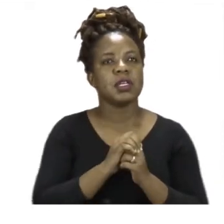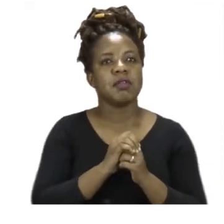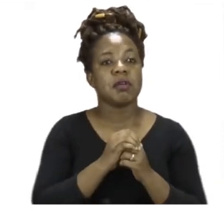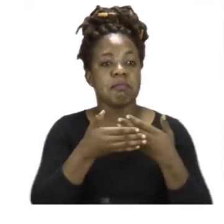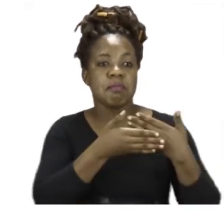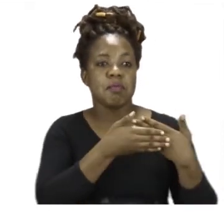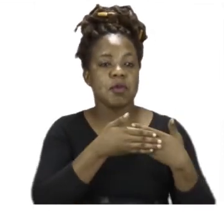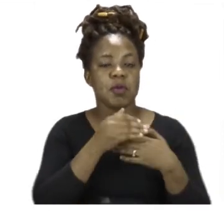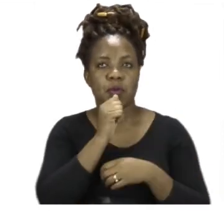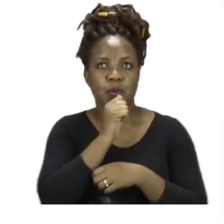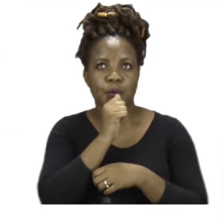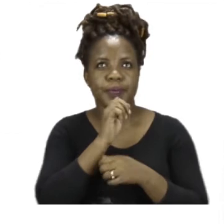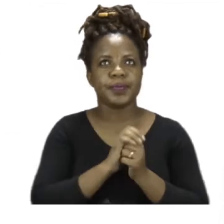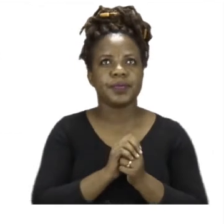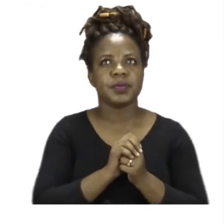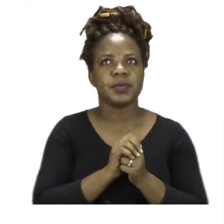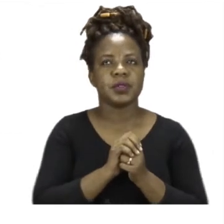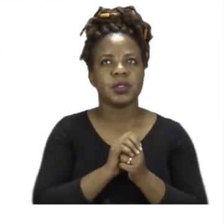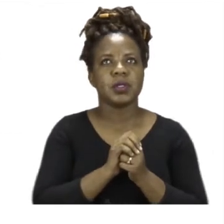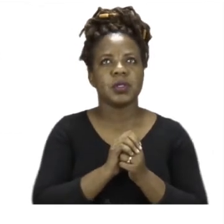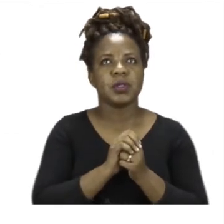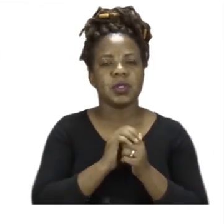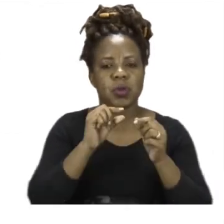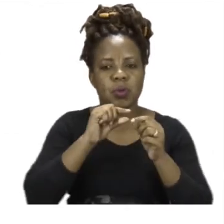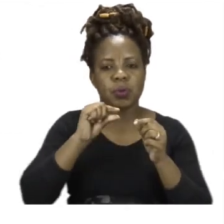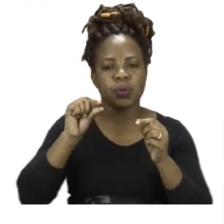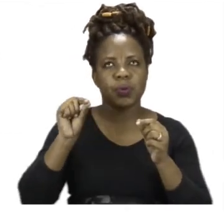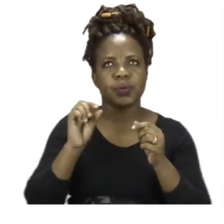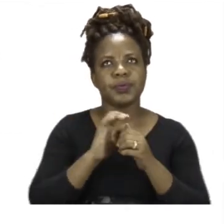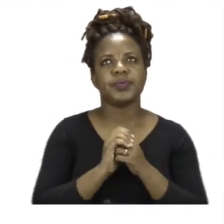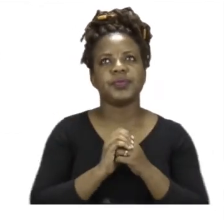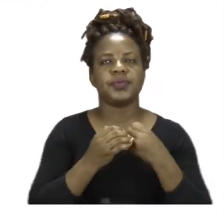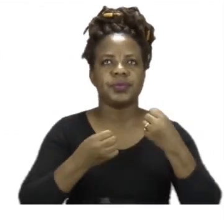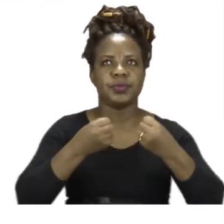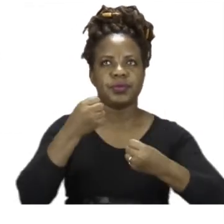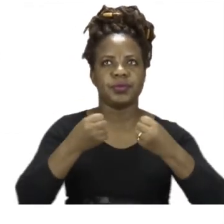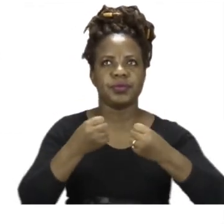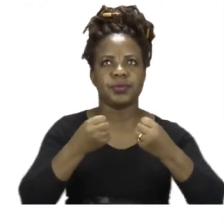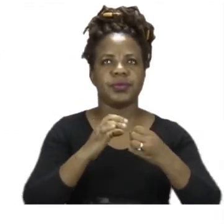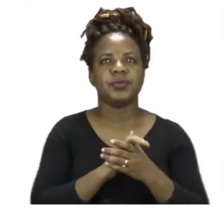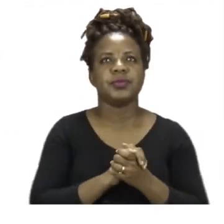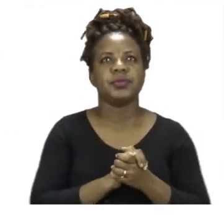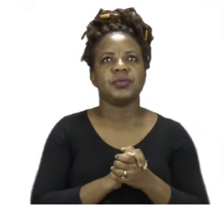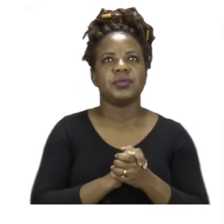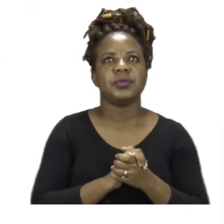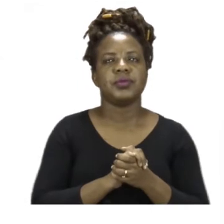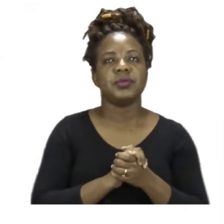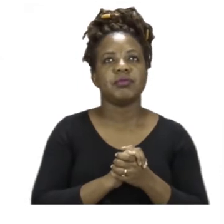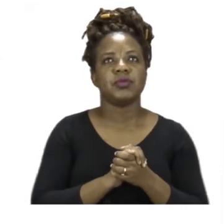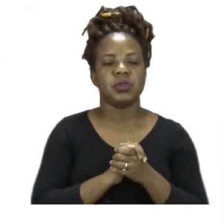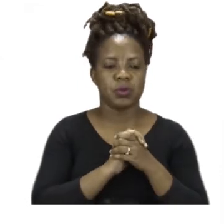a feather and a car. The boxes below are the boxes that we're going to